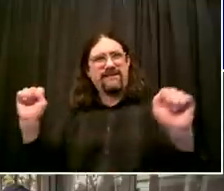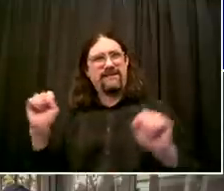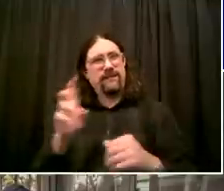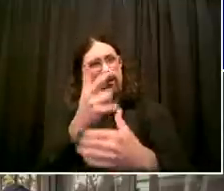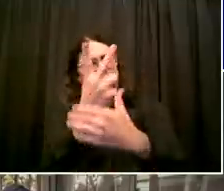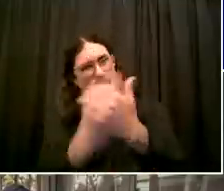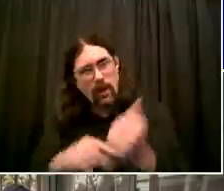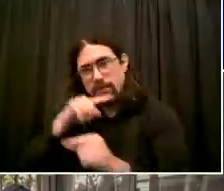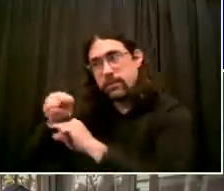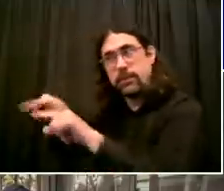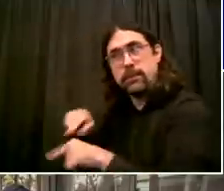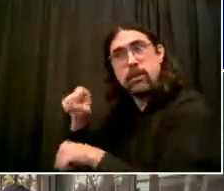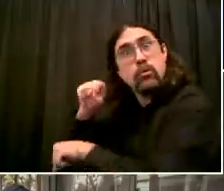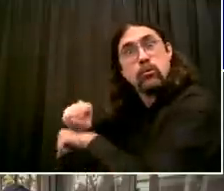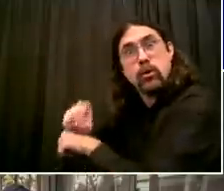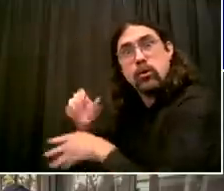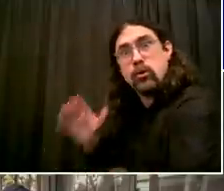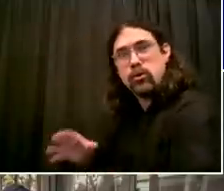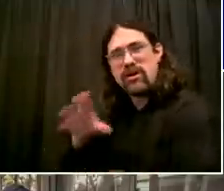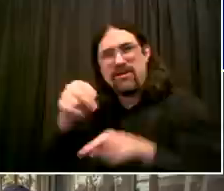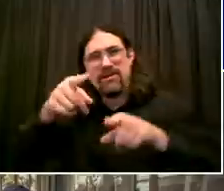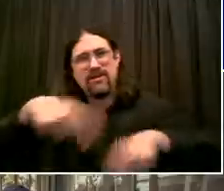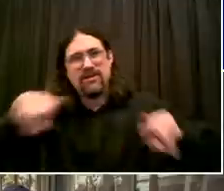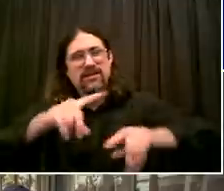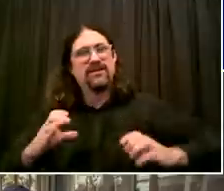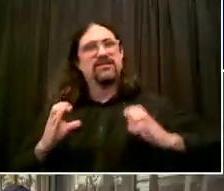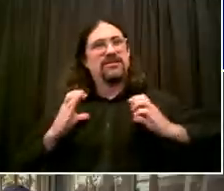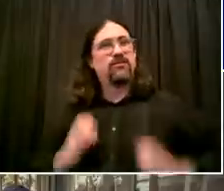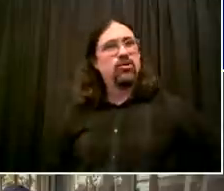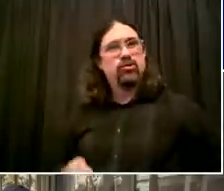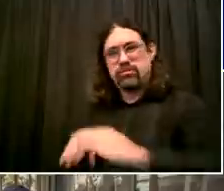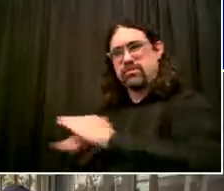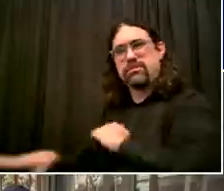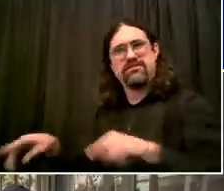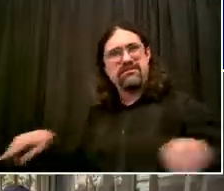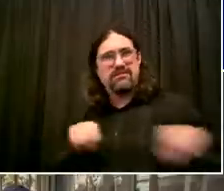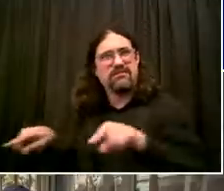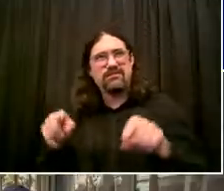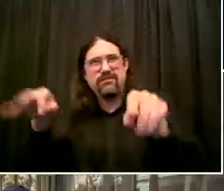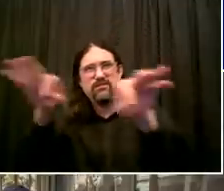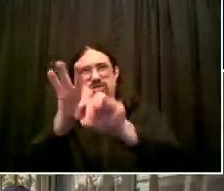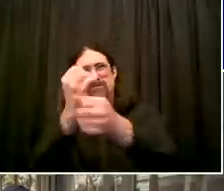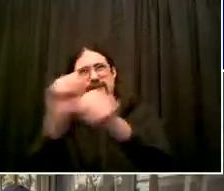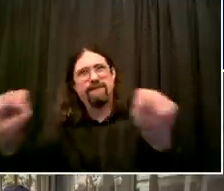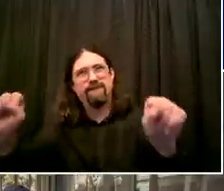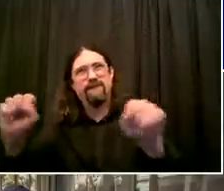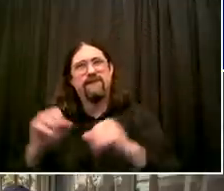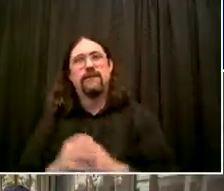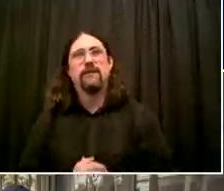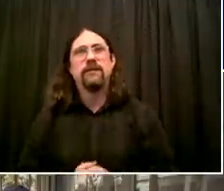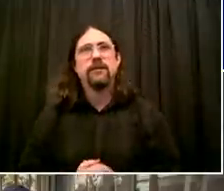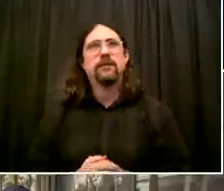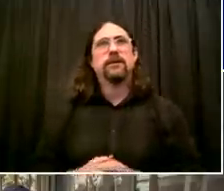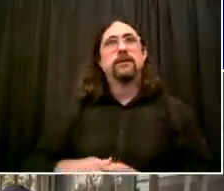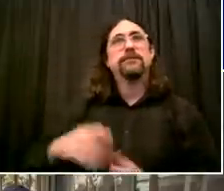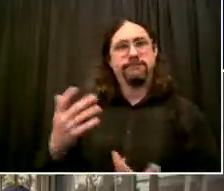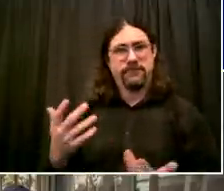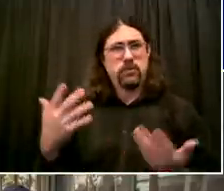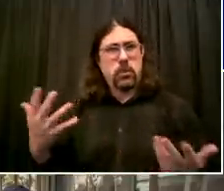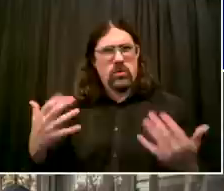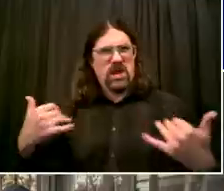So we've got a lot to do. And we know that with outdoor dining,